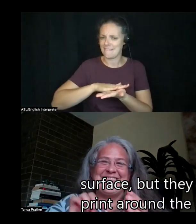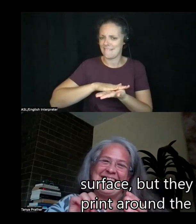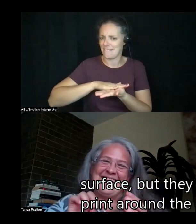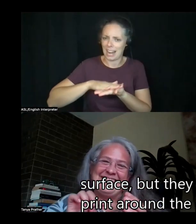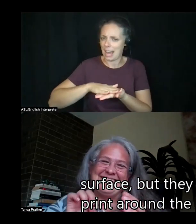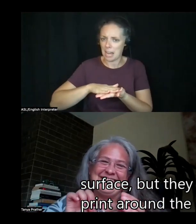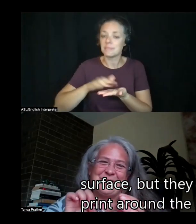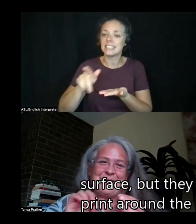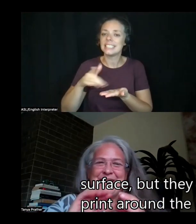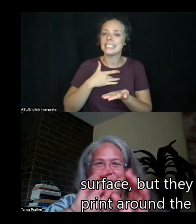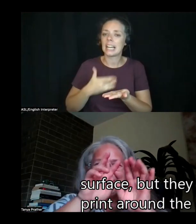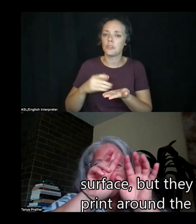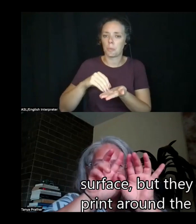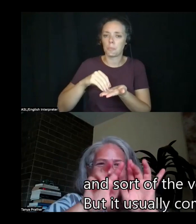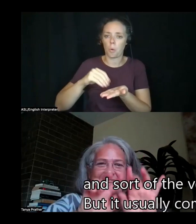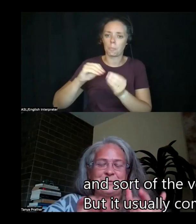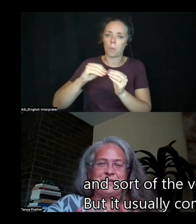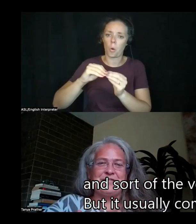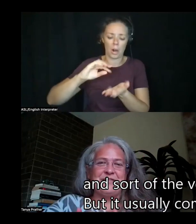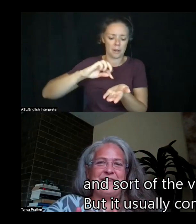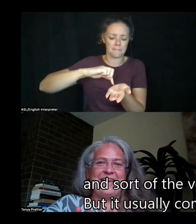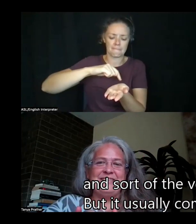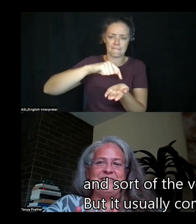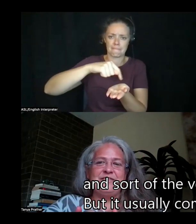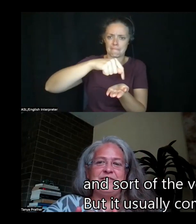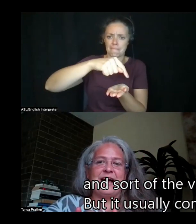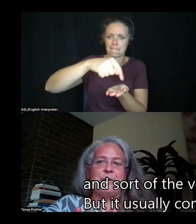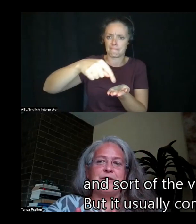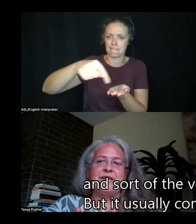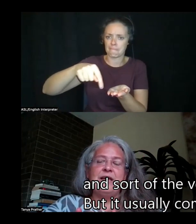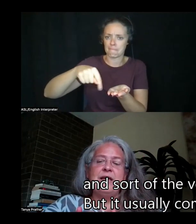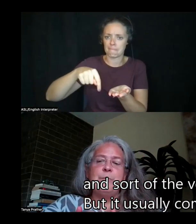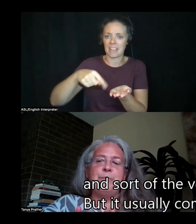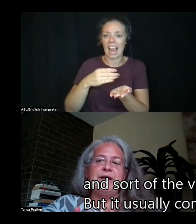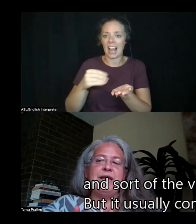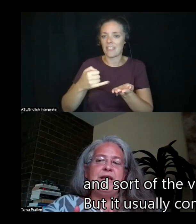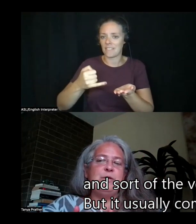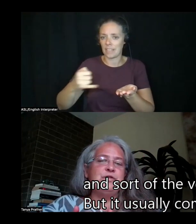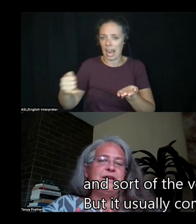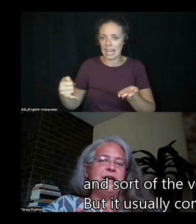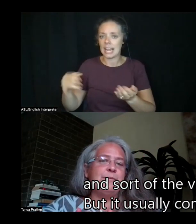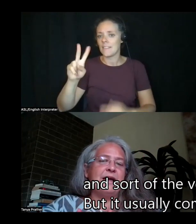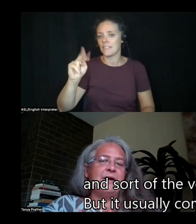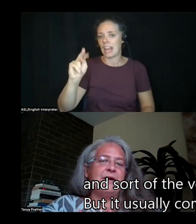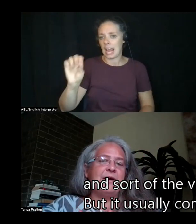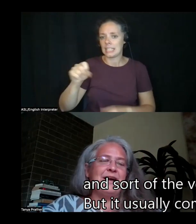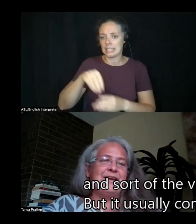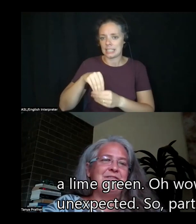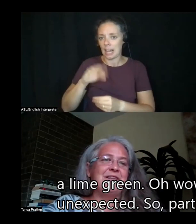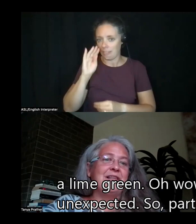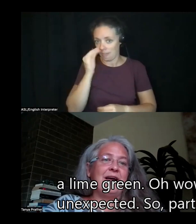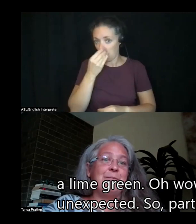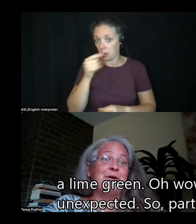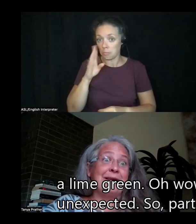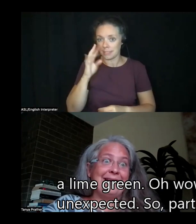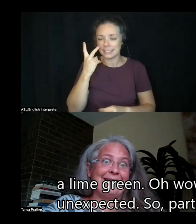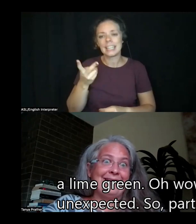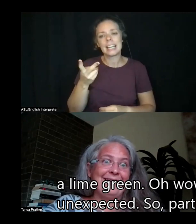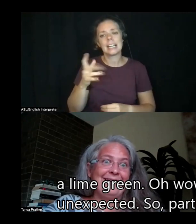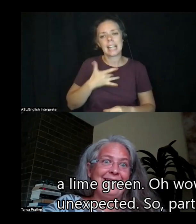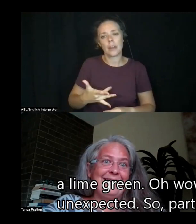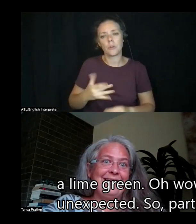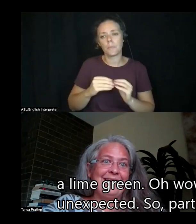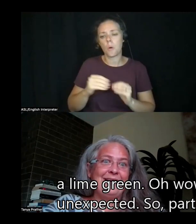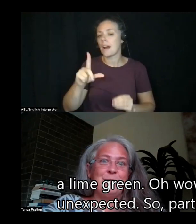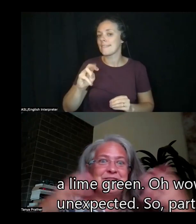around the edges of the petals, and sort of the veins of the flowers. But it usually comes out in kind of a lime green,